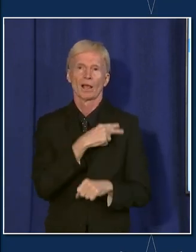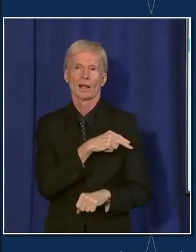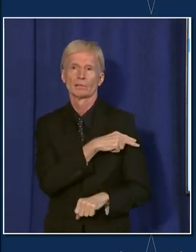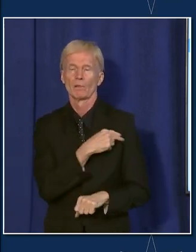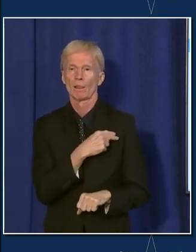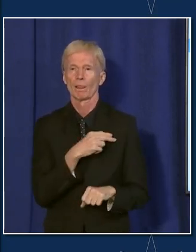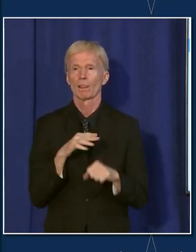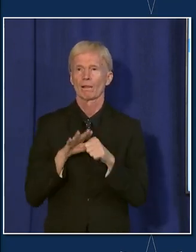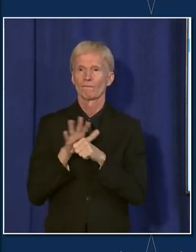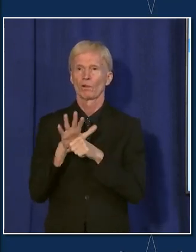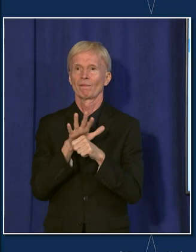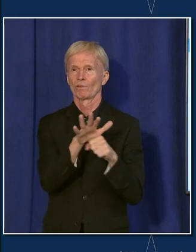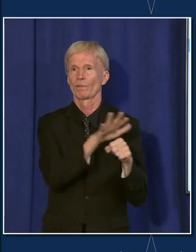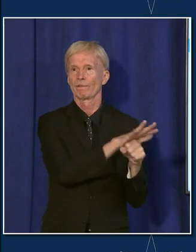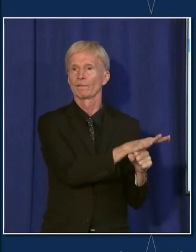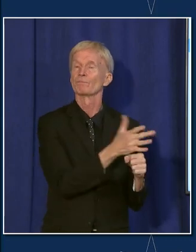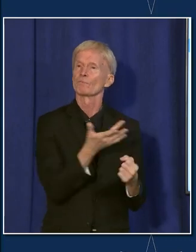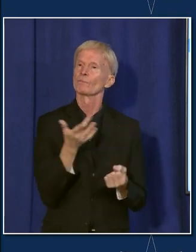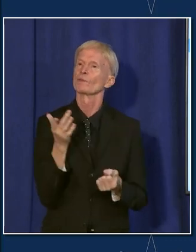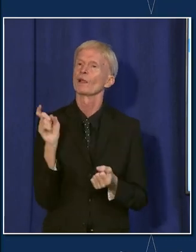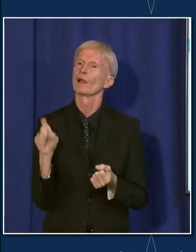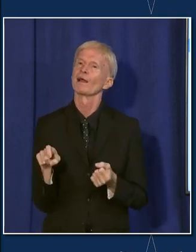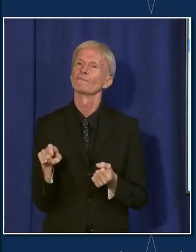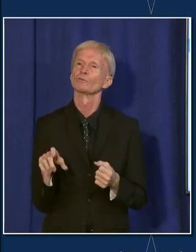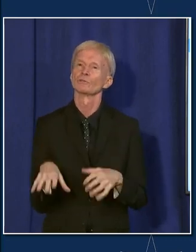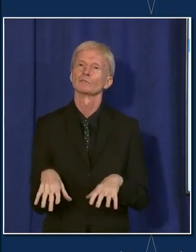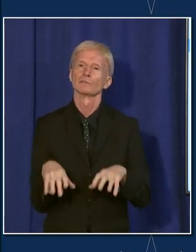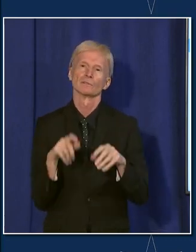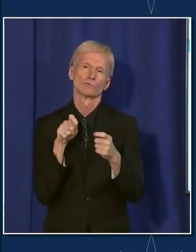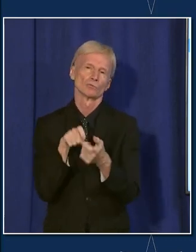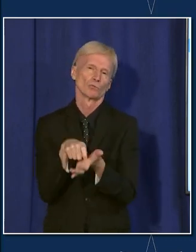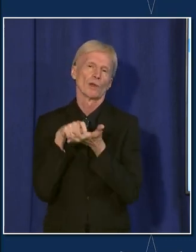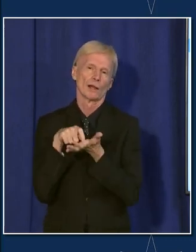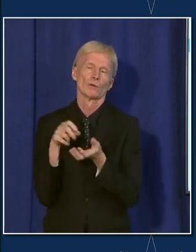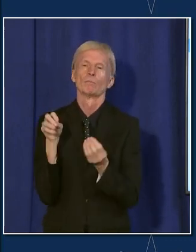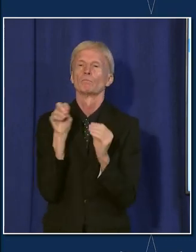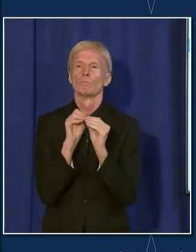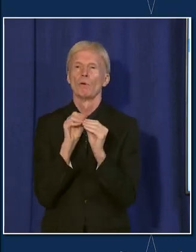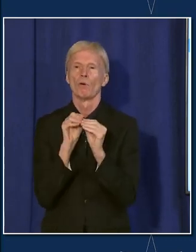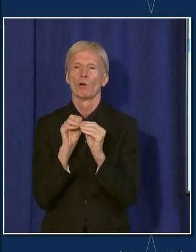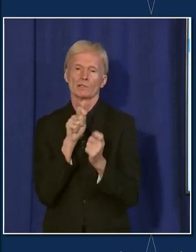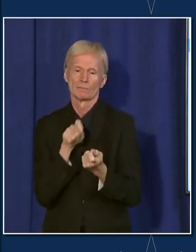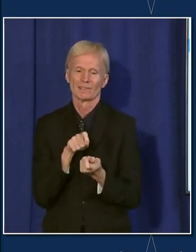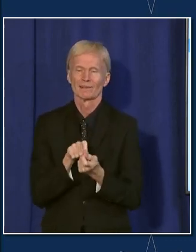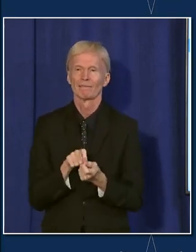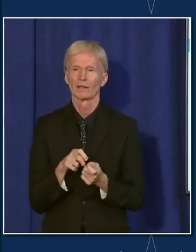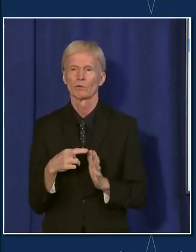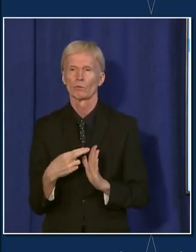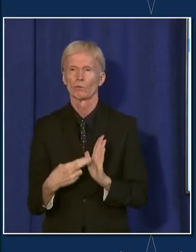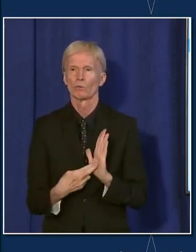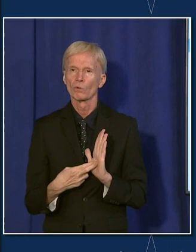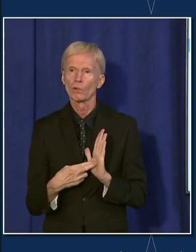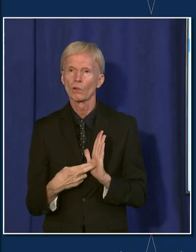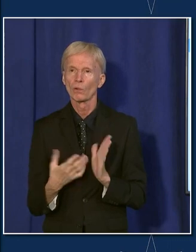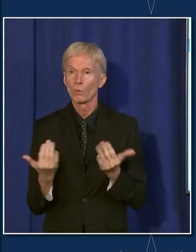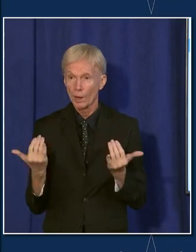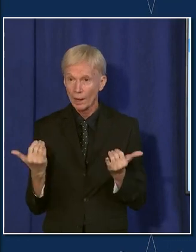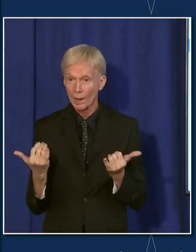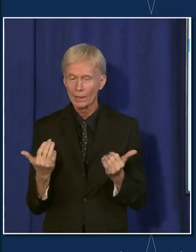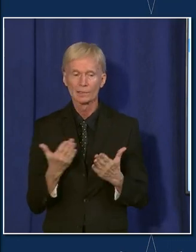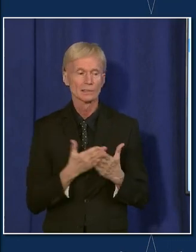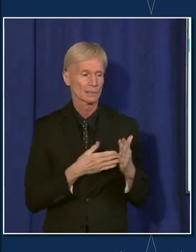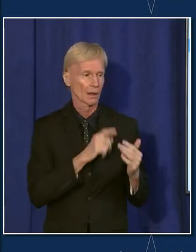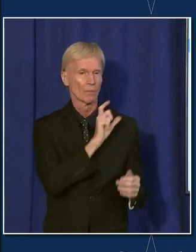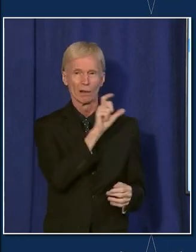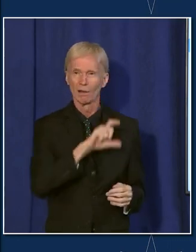the hospital capacity, that we would need to take some more specific action on. Because there are parts of the country that are surging in